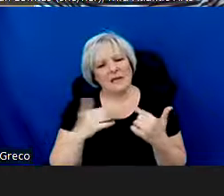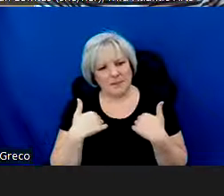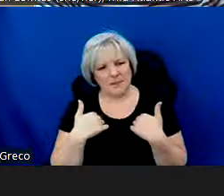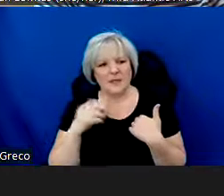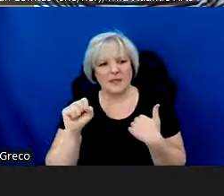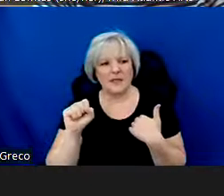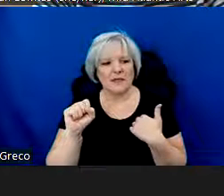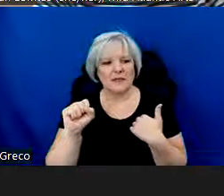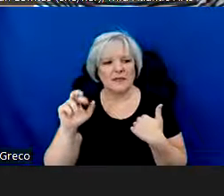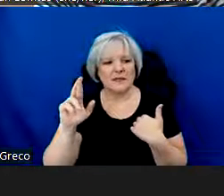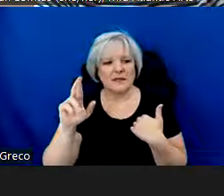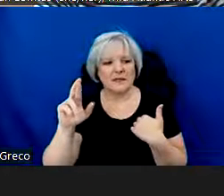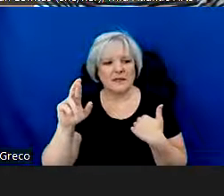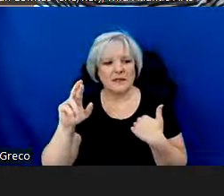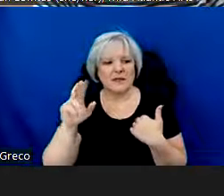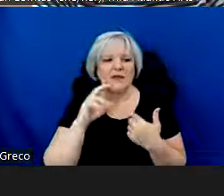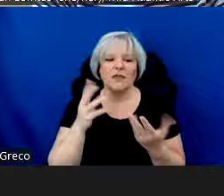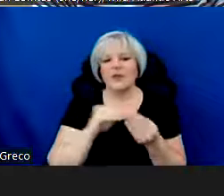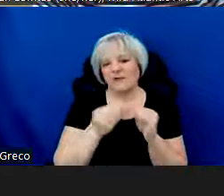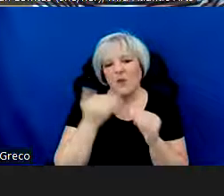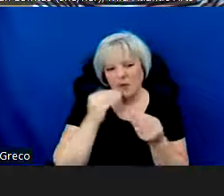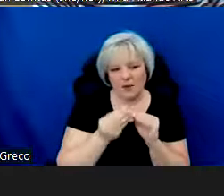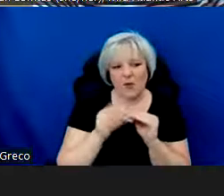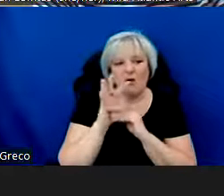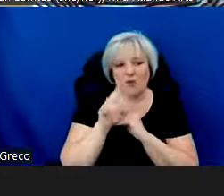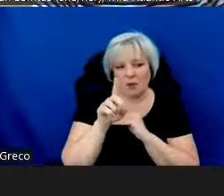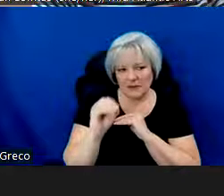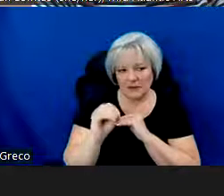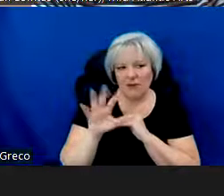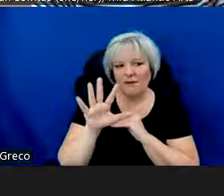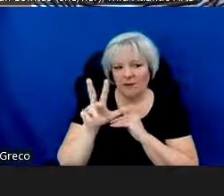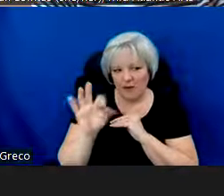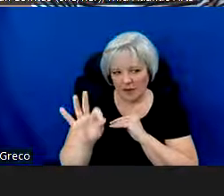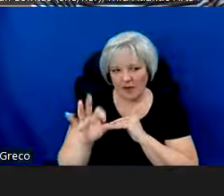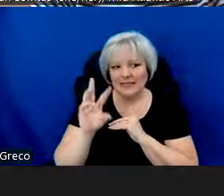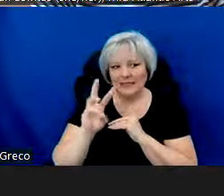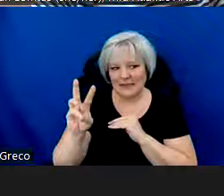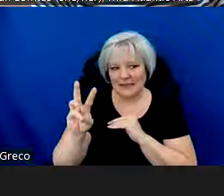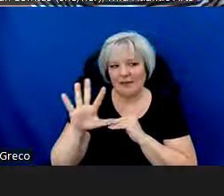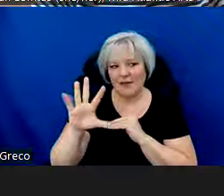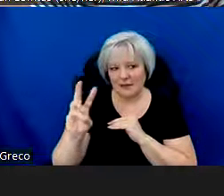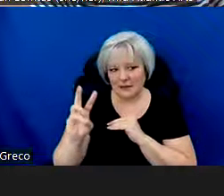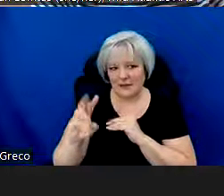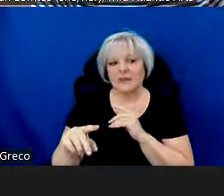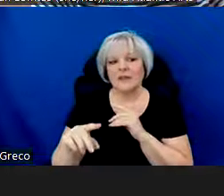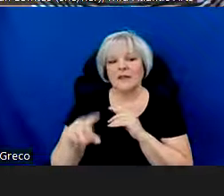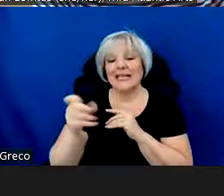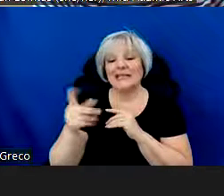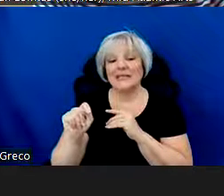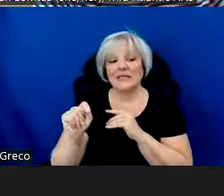Lewides, at 410-539-6656,